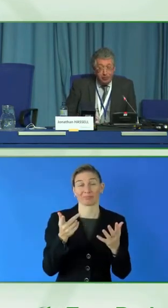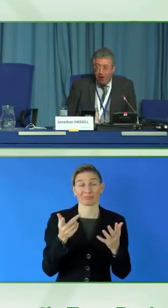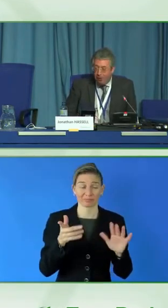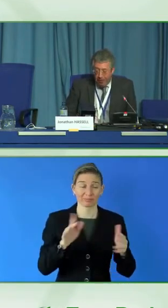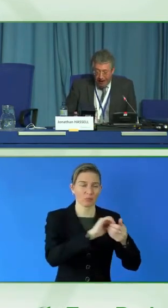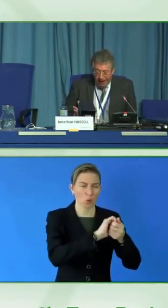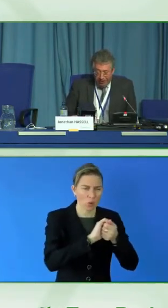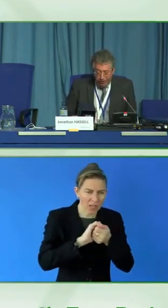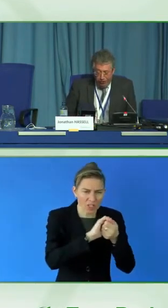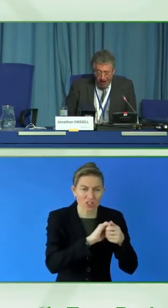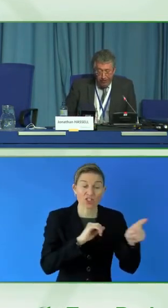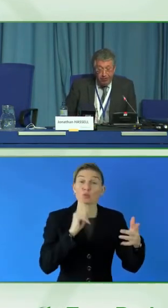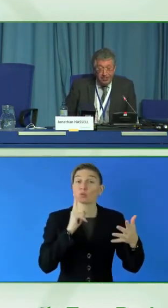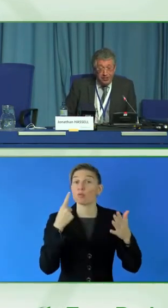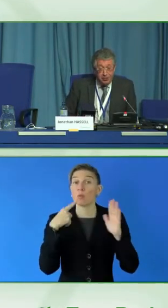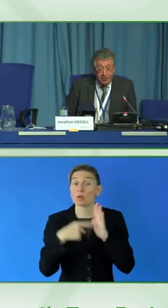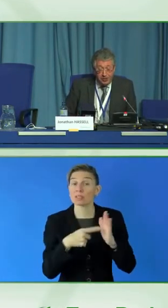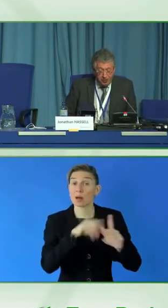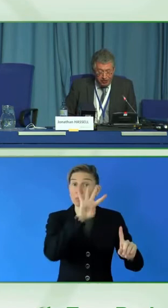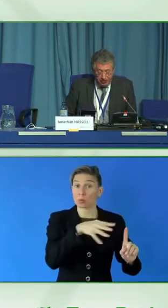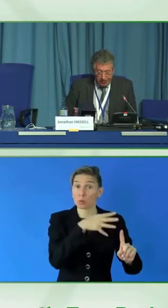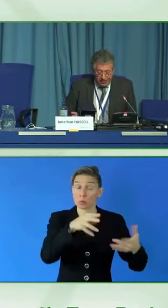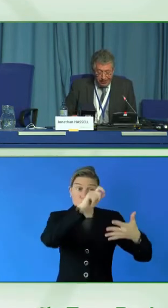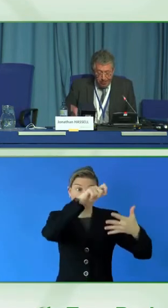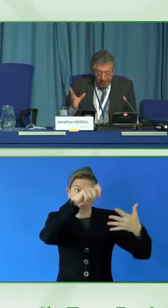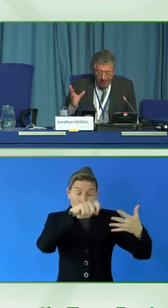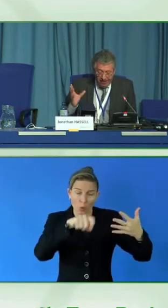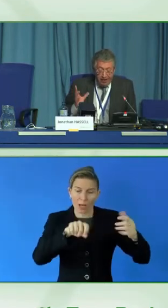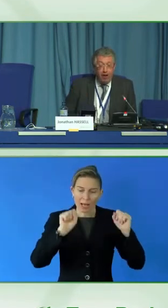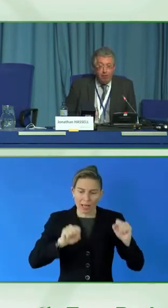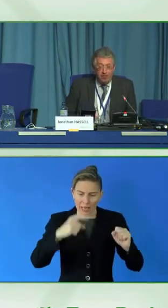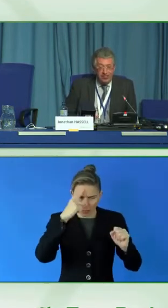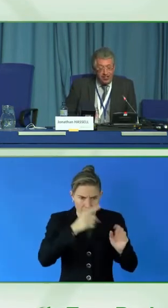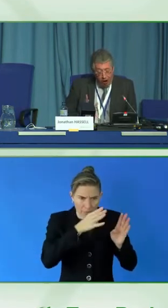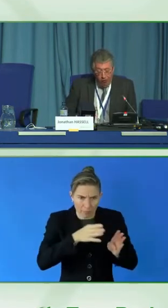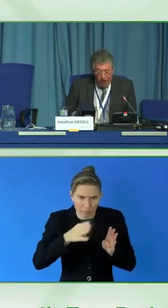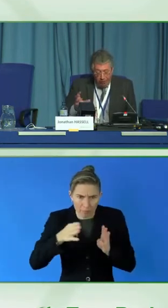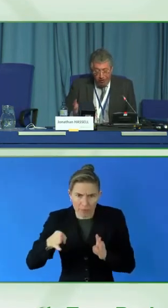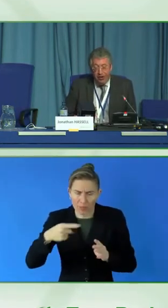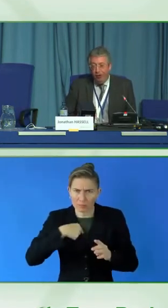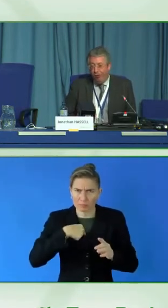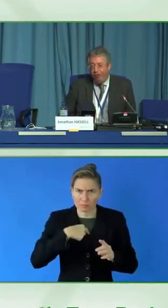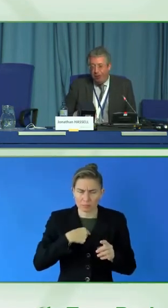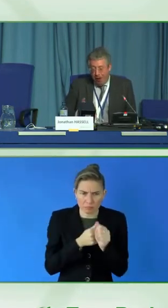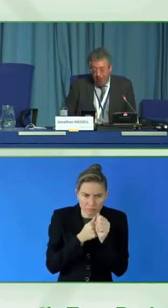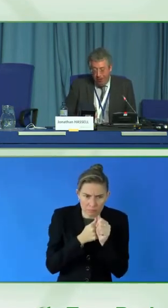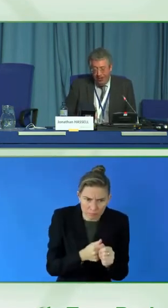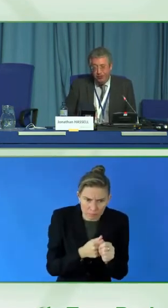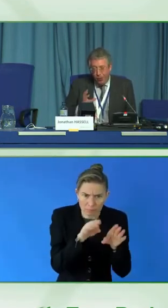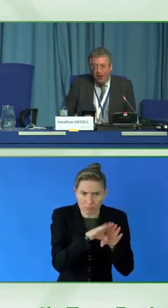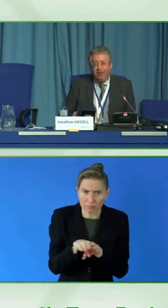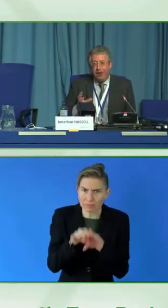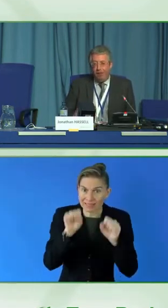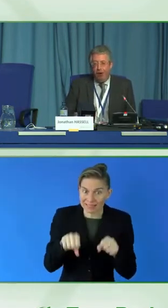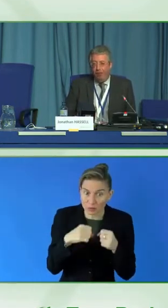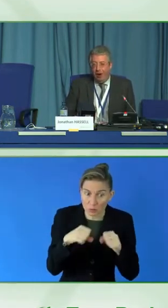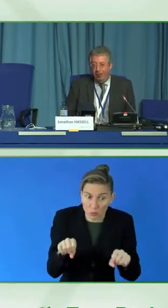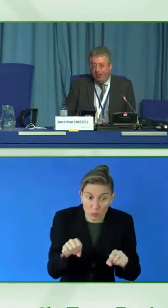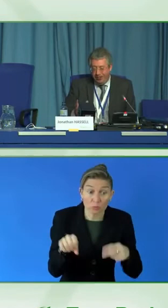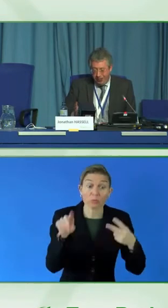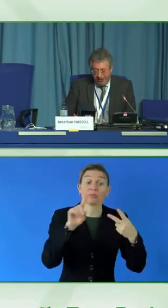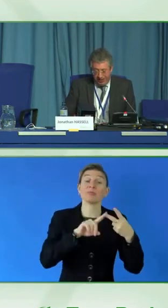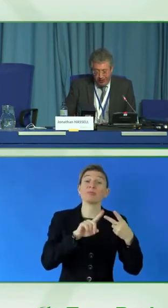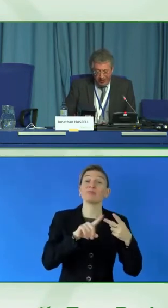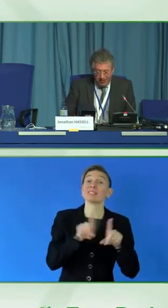to benchmark, plan, and track their accessibility maturity. Governments to only procure from companies with a